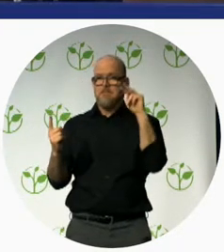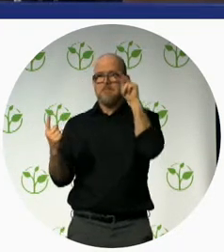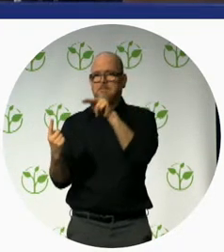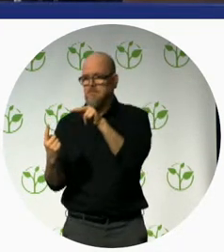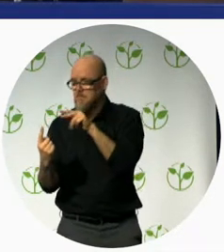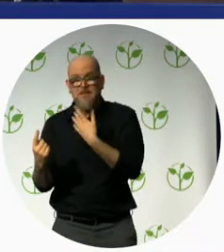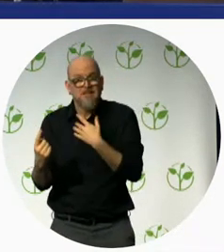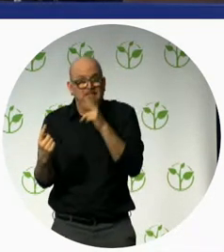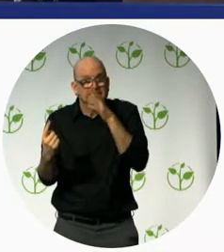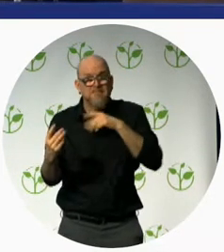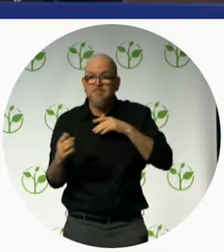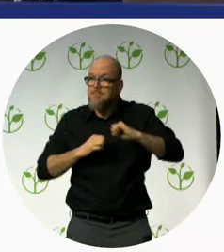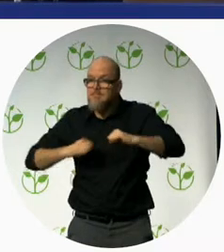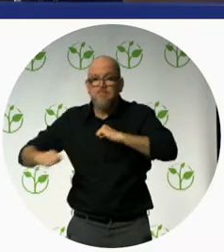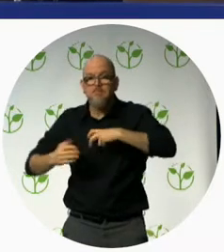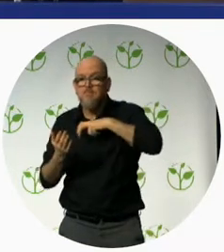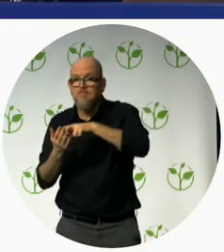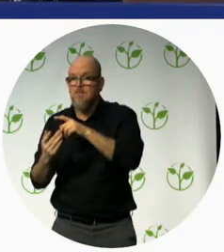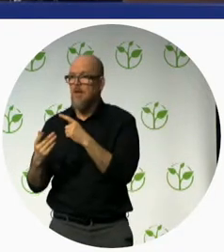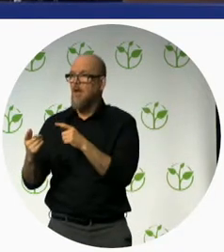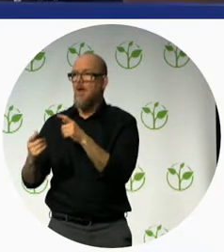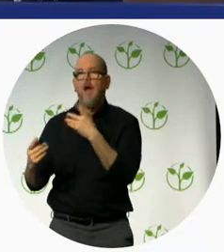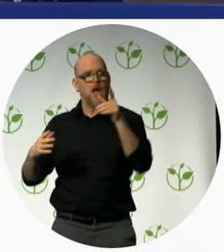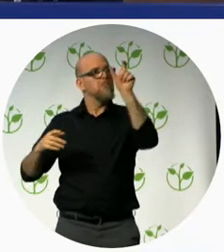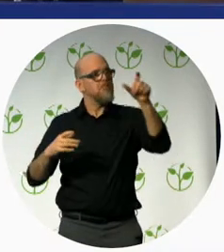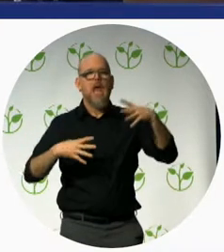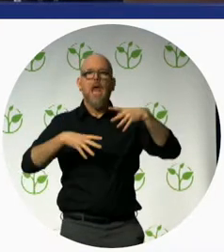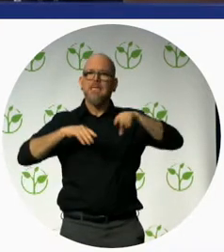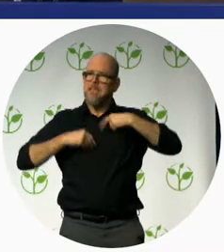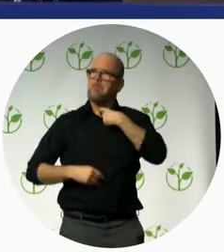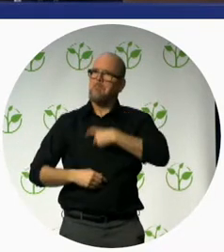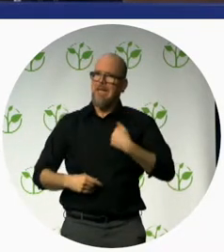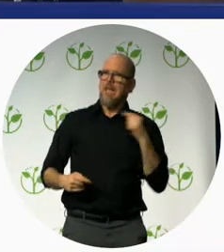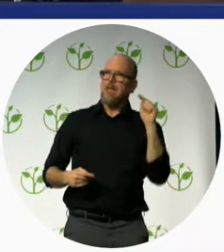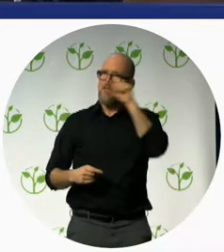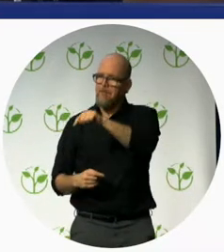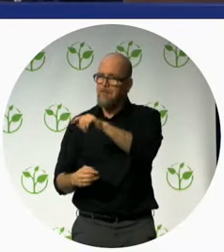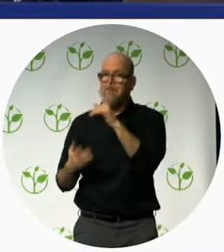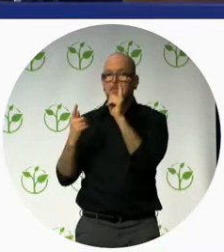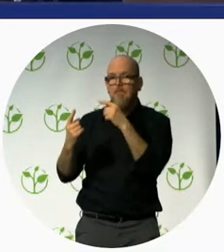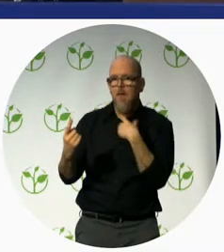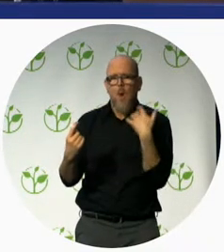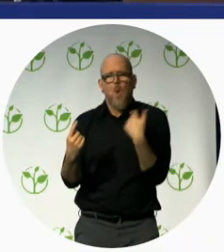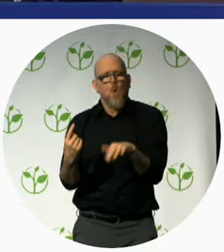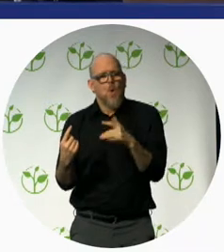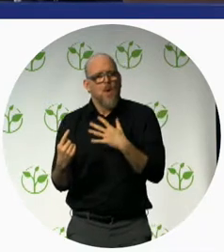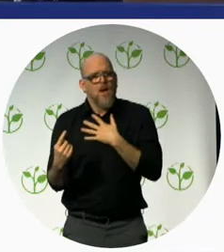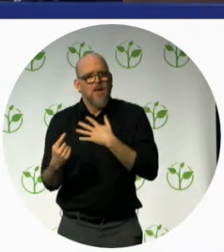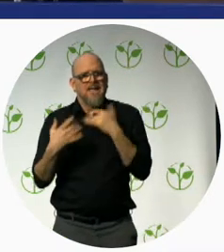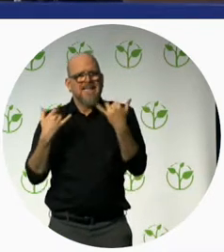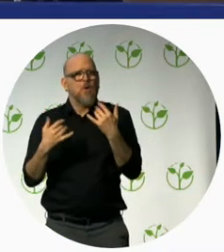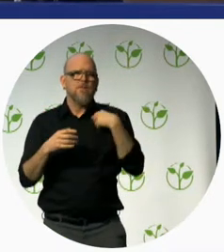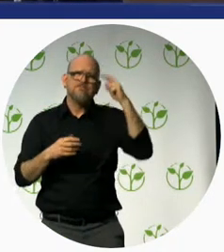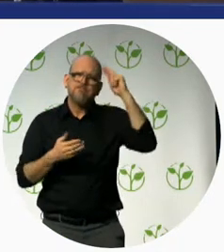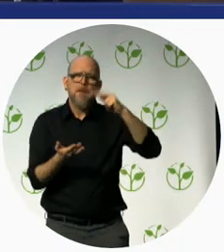disability to overcome that barrier we developed this method which we are calling key informant method by which